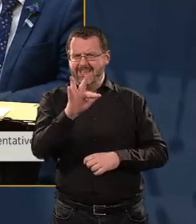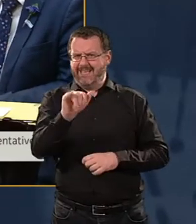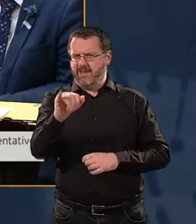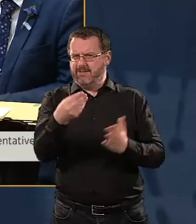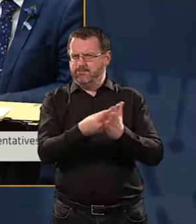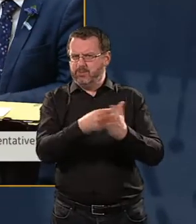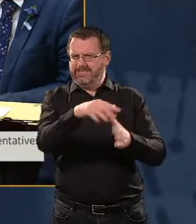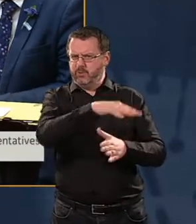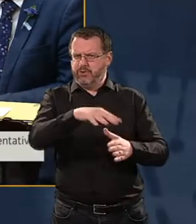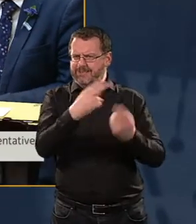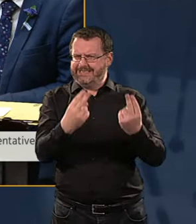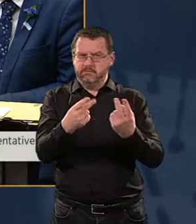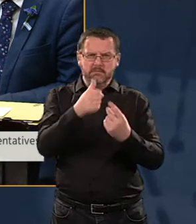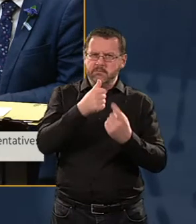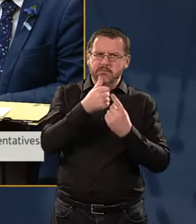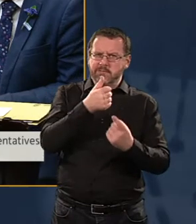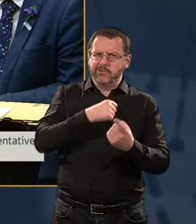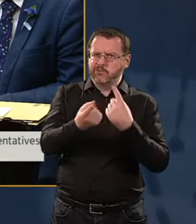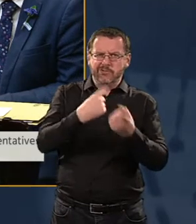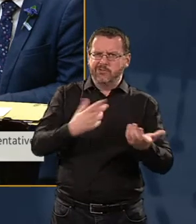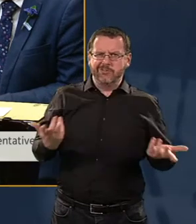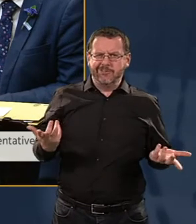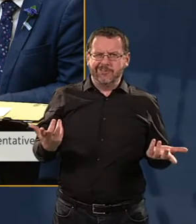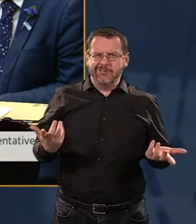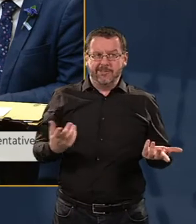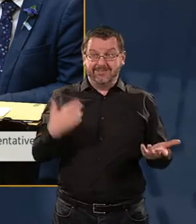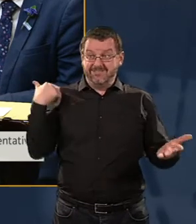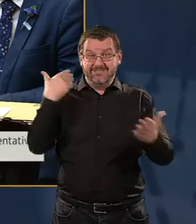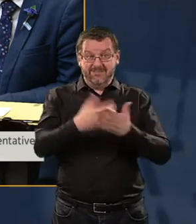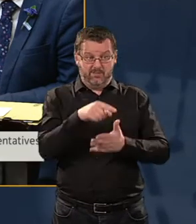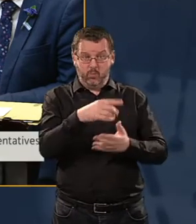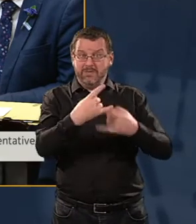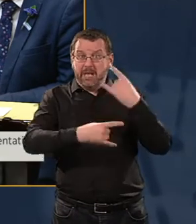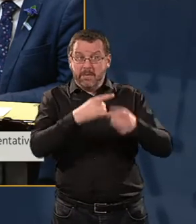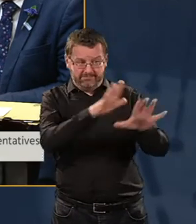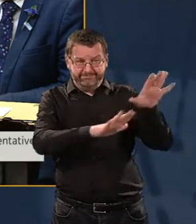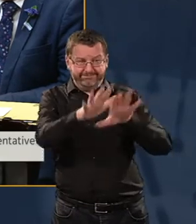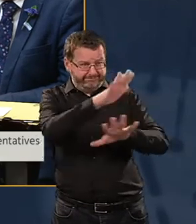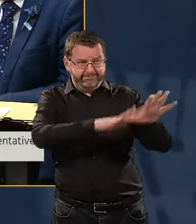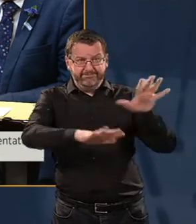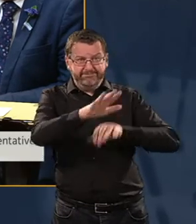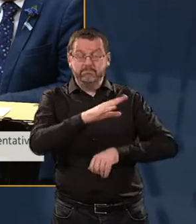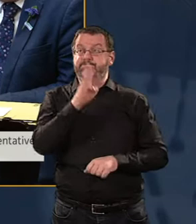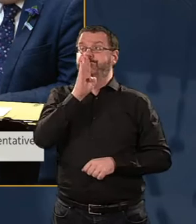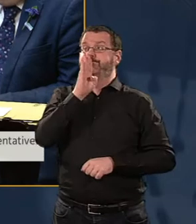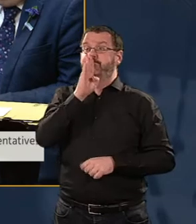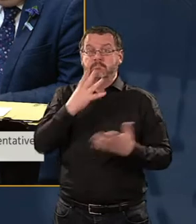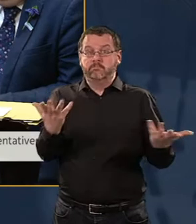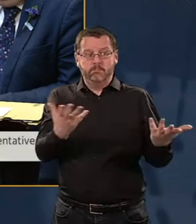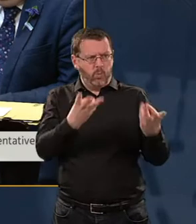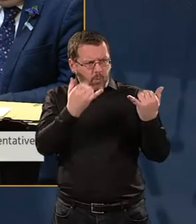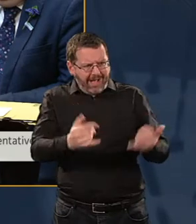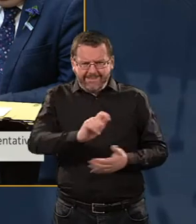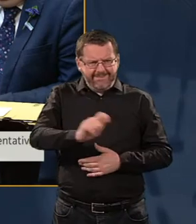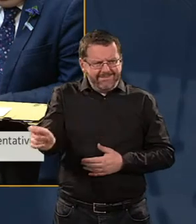because there has been too much clouded obfuscation to date. We just simply haven't been told anything as to why such a loan was